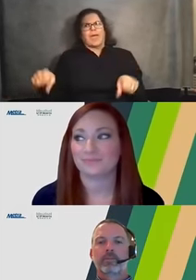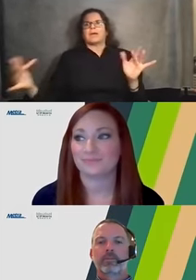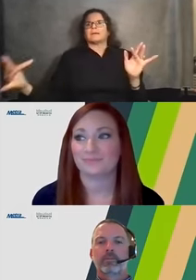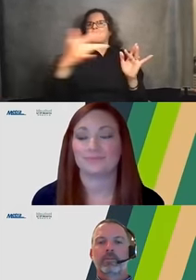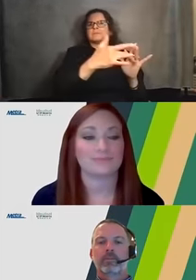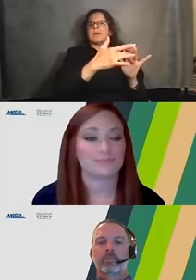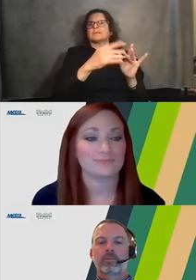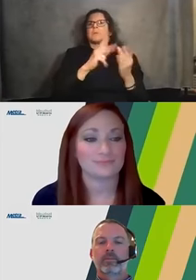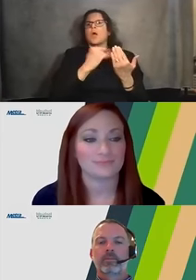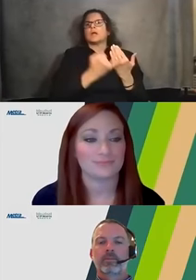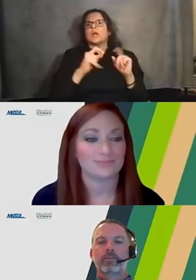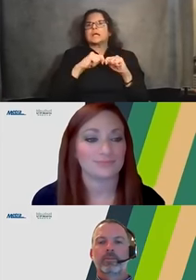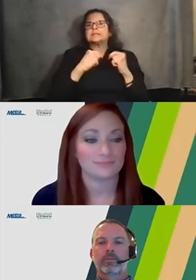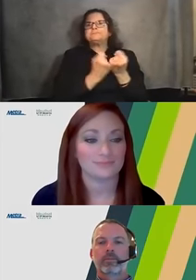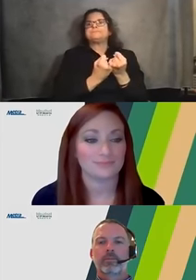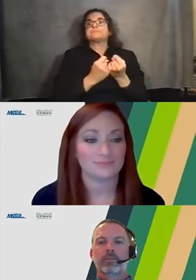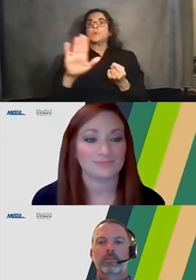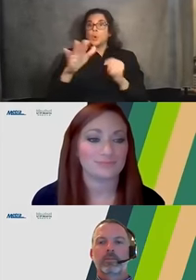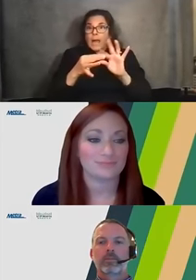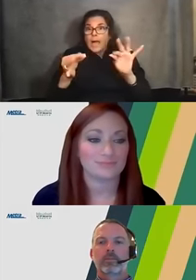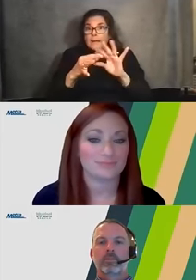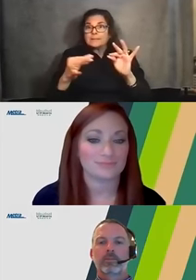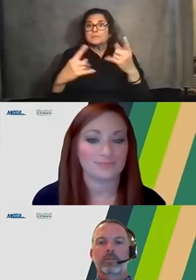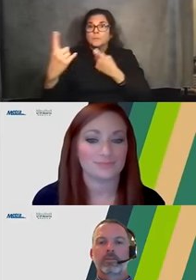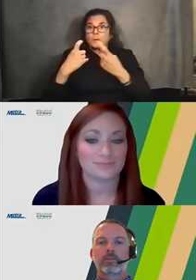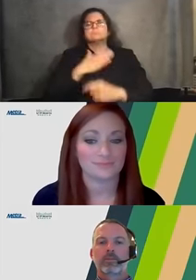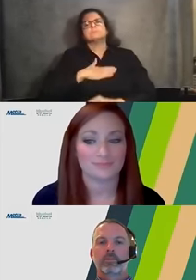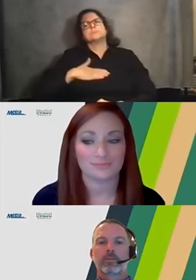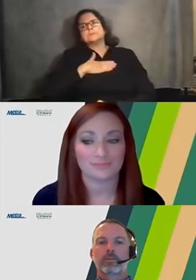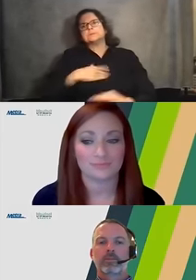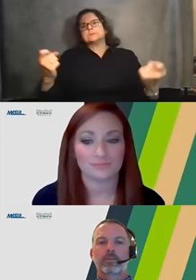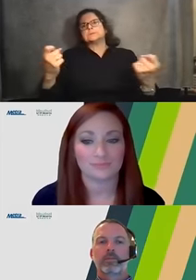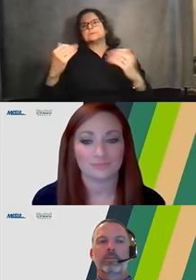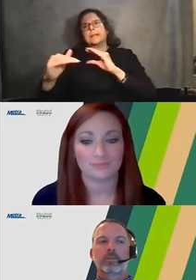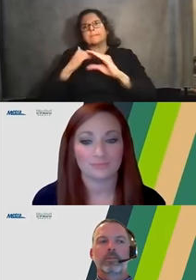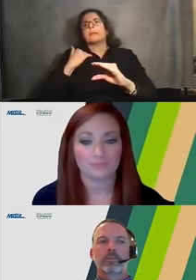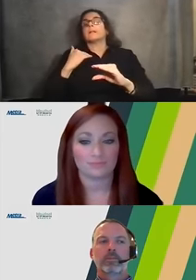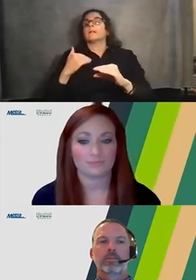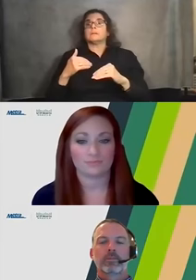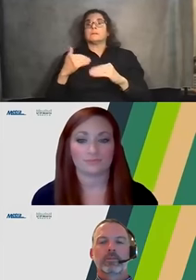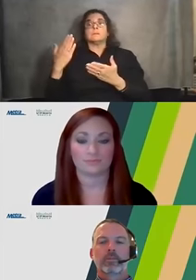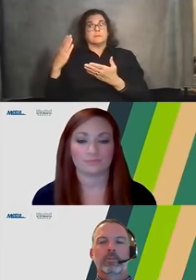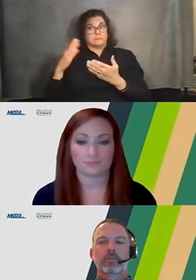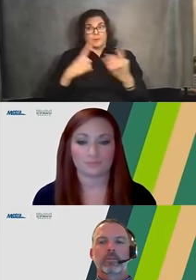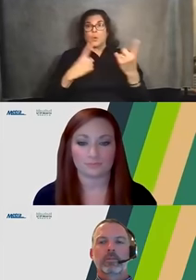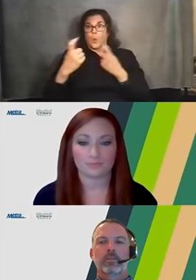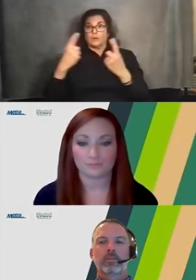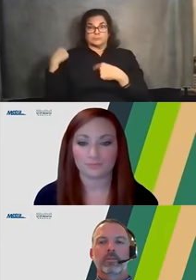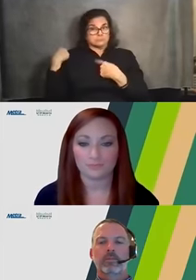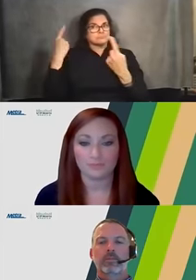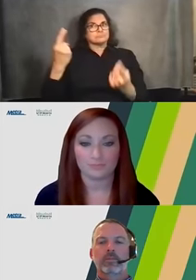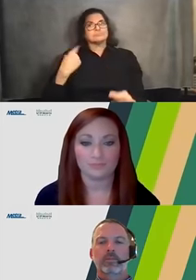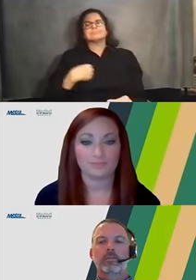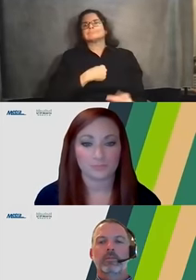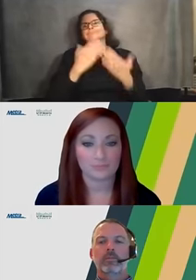and please email us your comments, um, based on some of the questions we've been receiving. Uh, we appreciate the